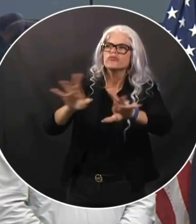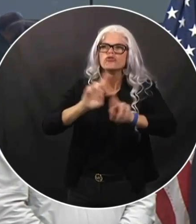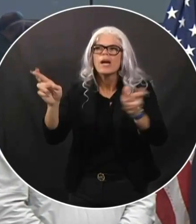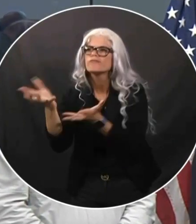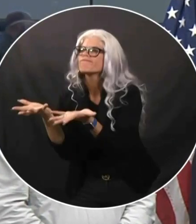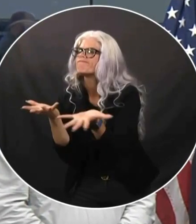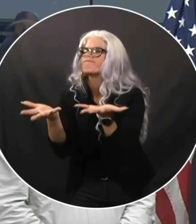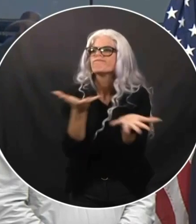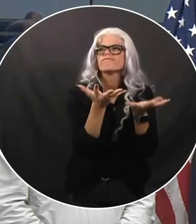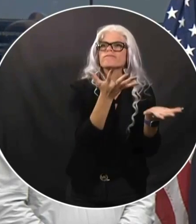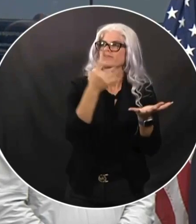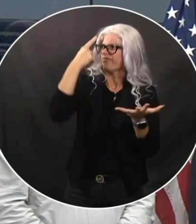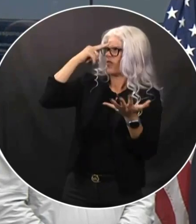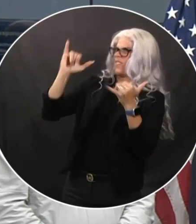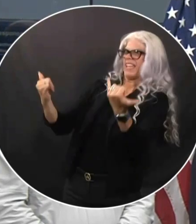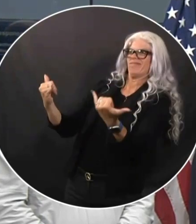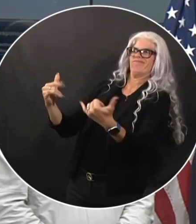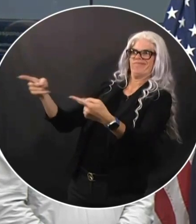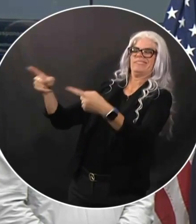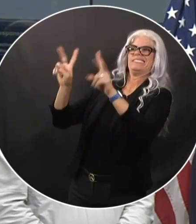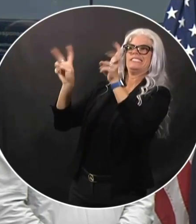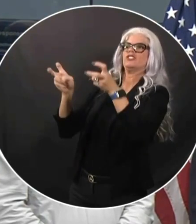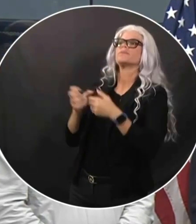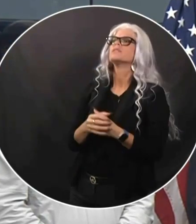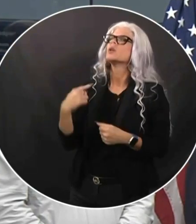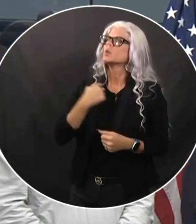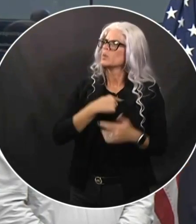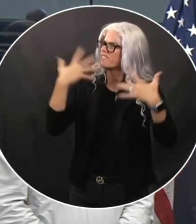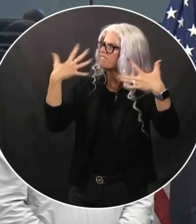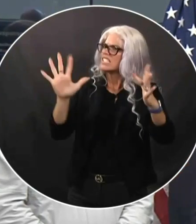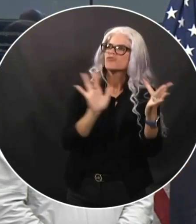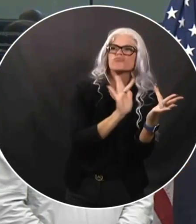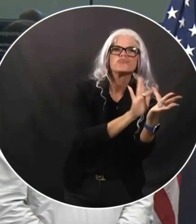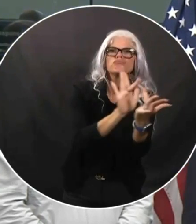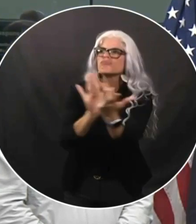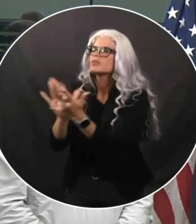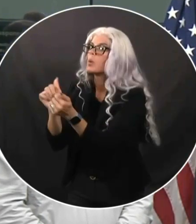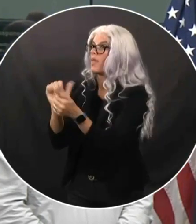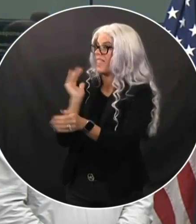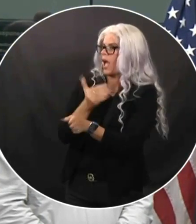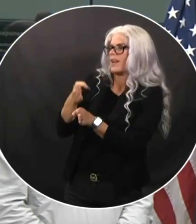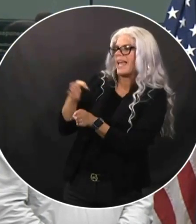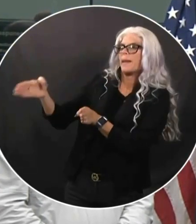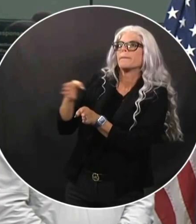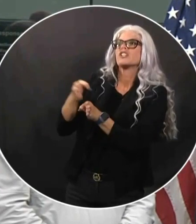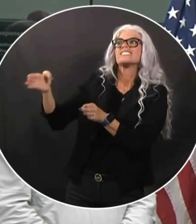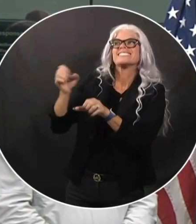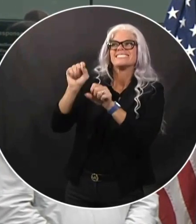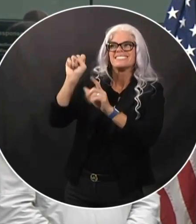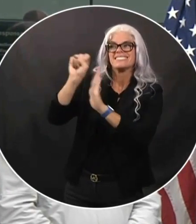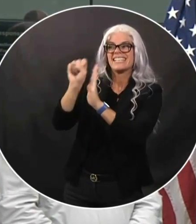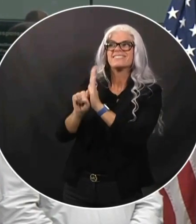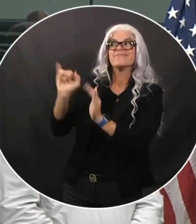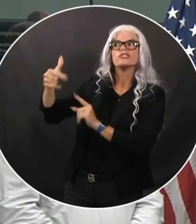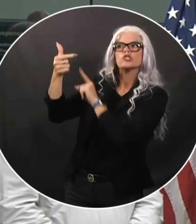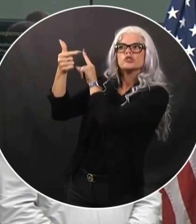We have also been in constant contact with our neighboring states, primarily Georgia, Tennessee, Kentucky,